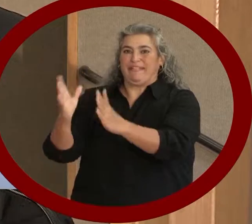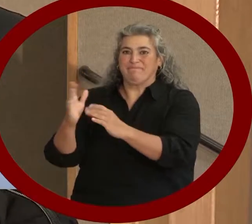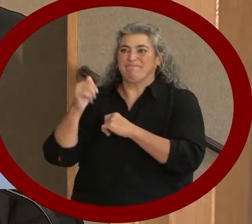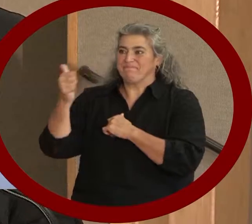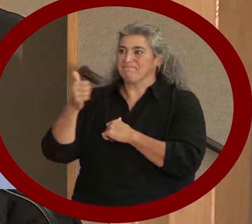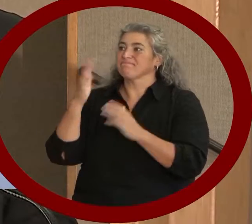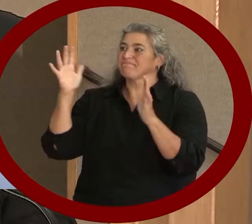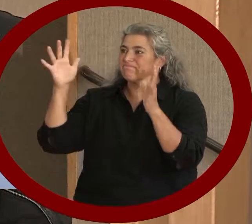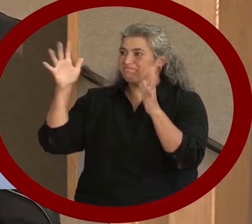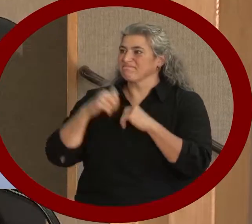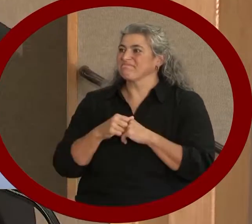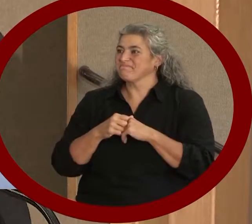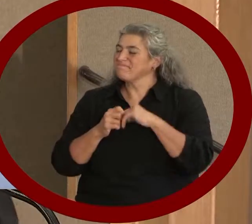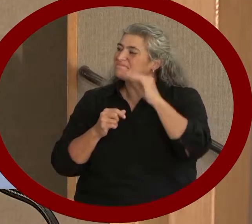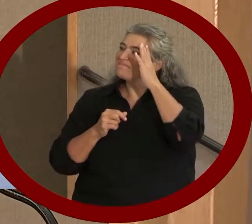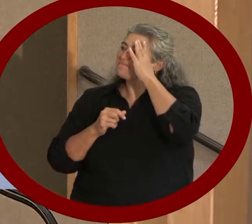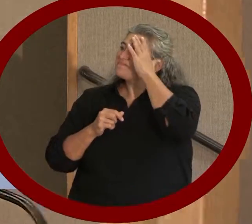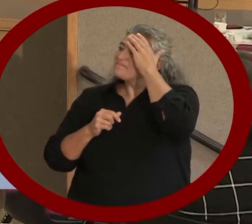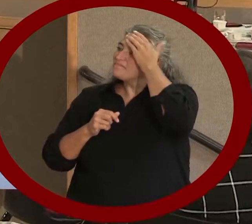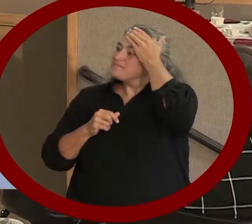Please give Brad a hand. Thank you.